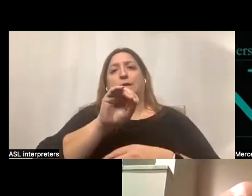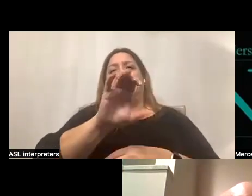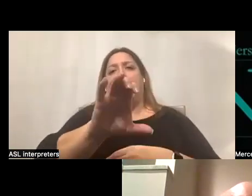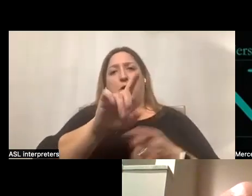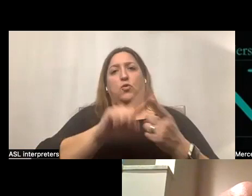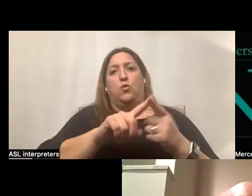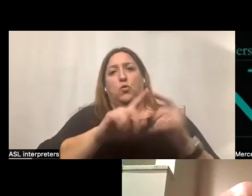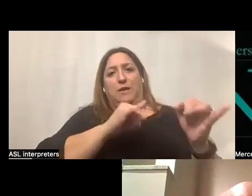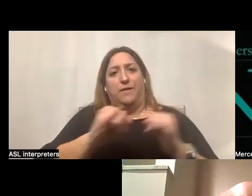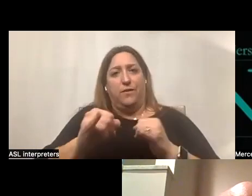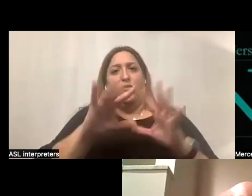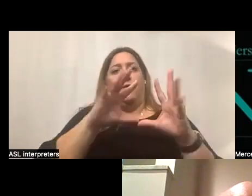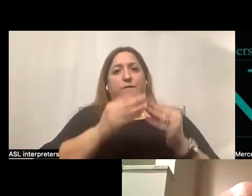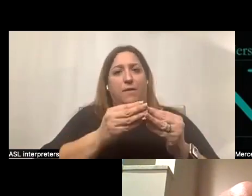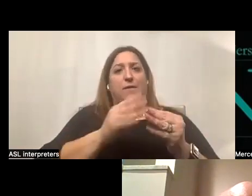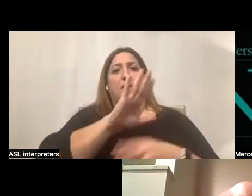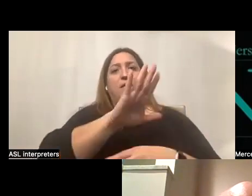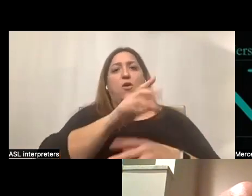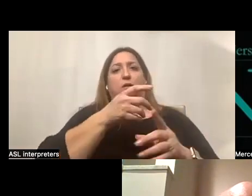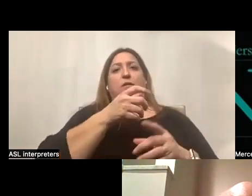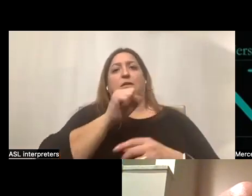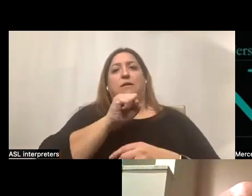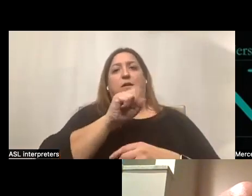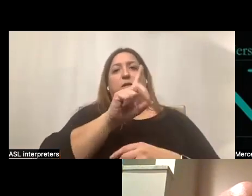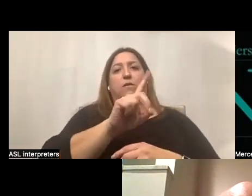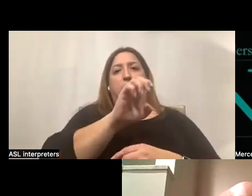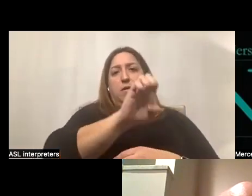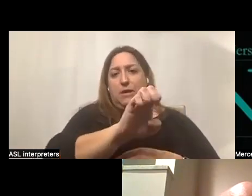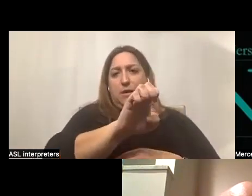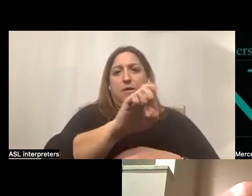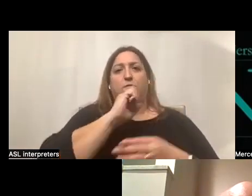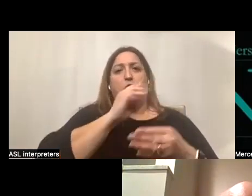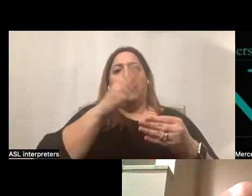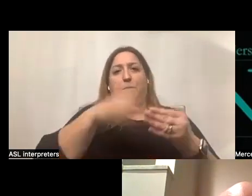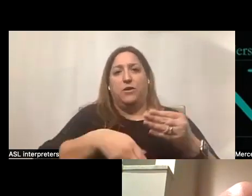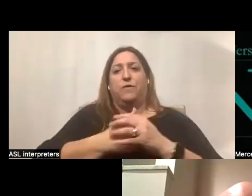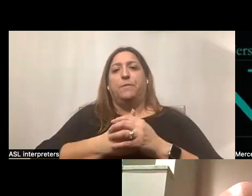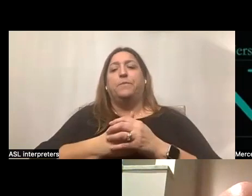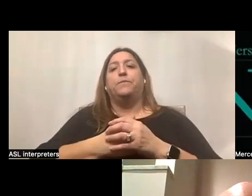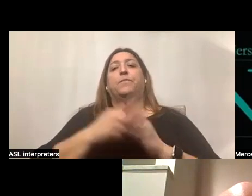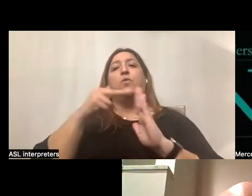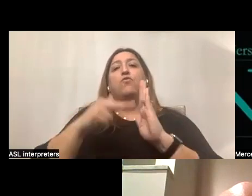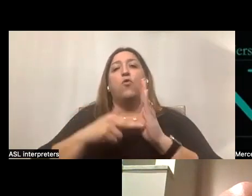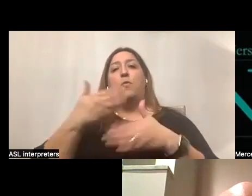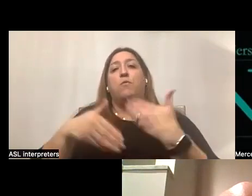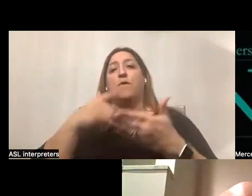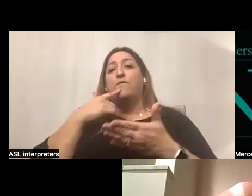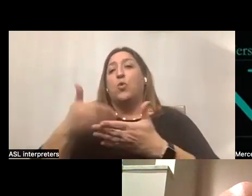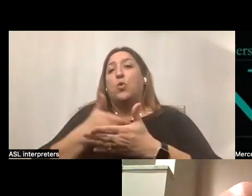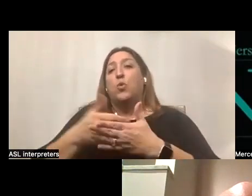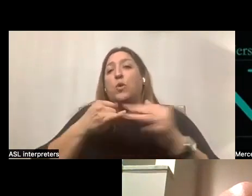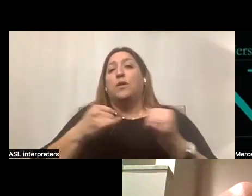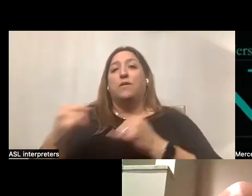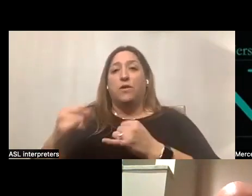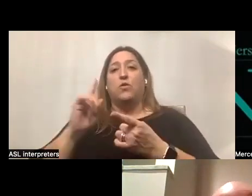individual, family, and their self-directed employee for completion. The enrollment process for a new individual into